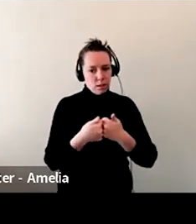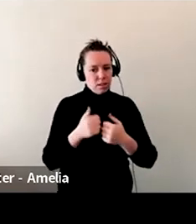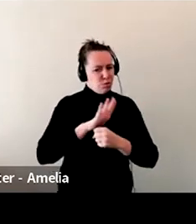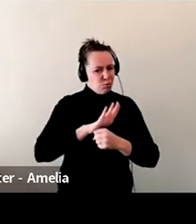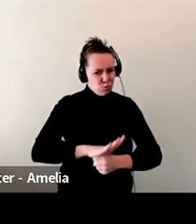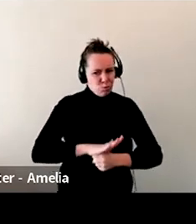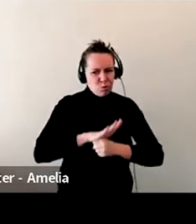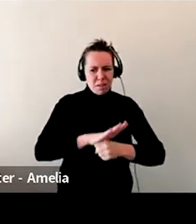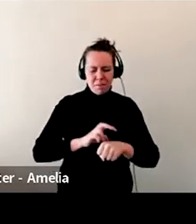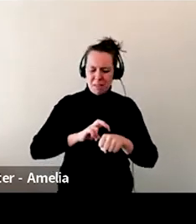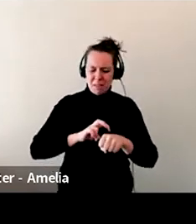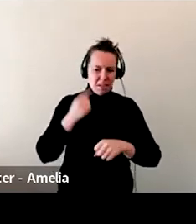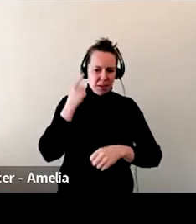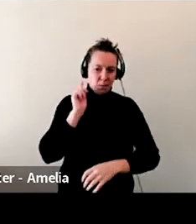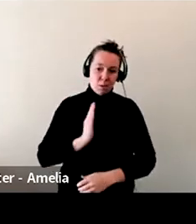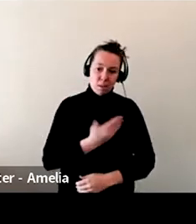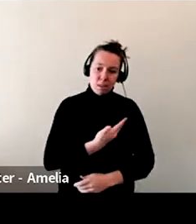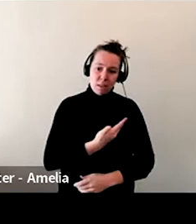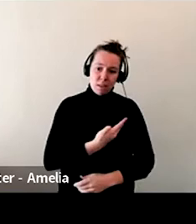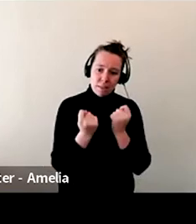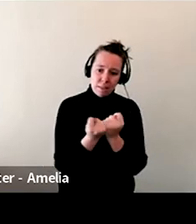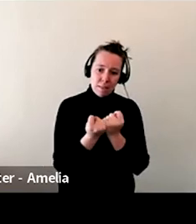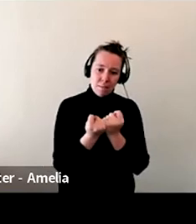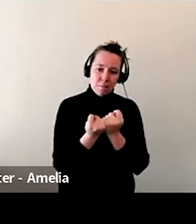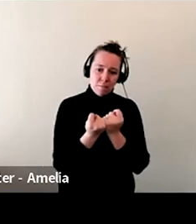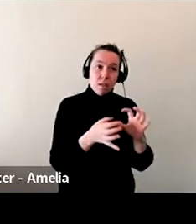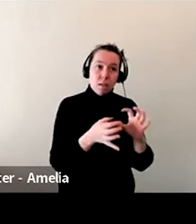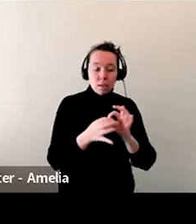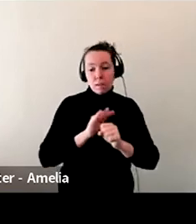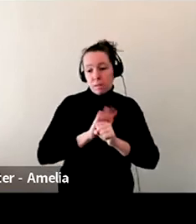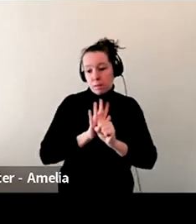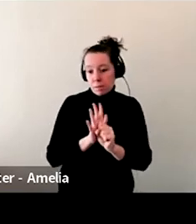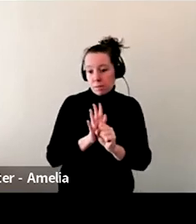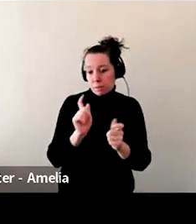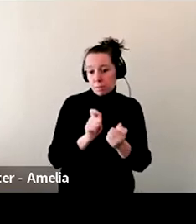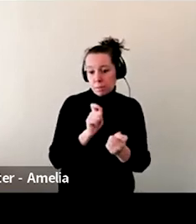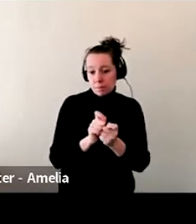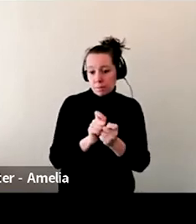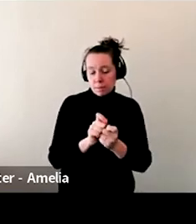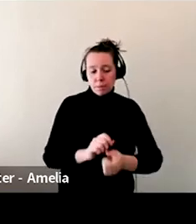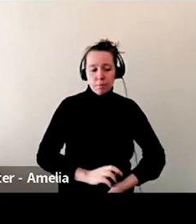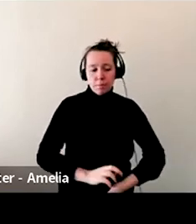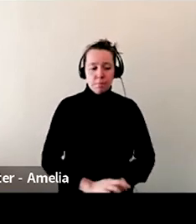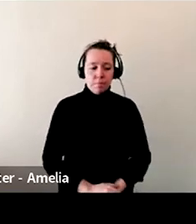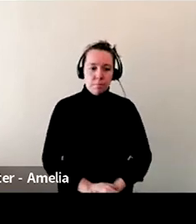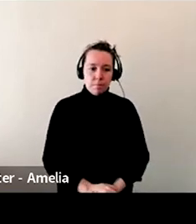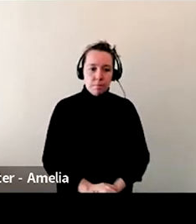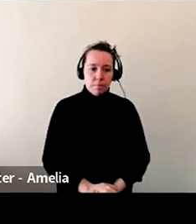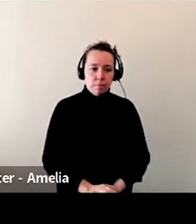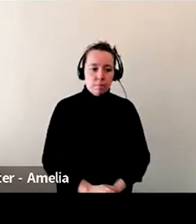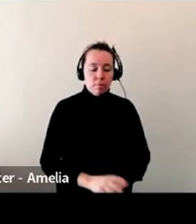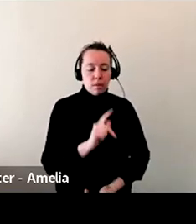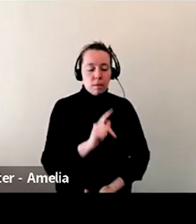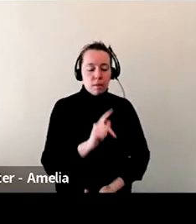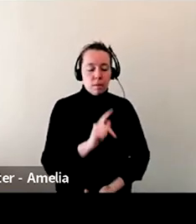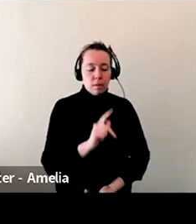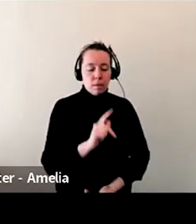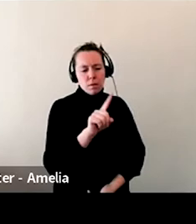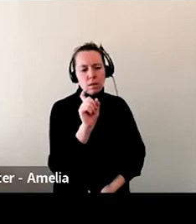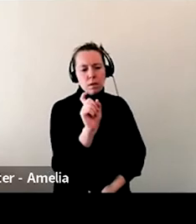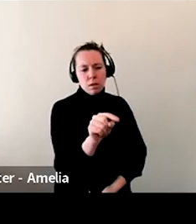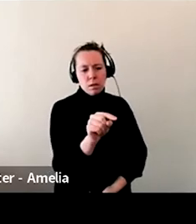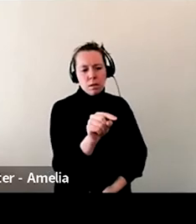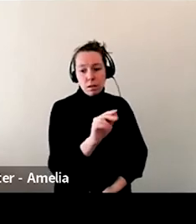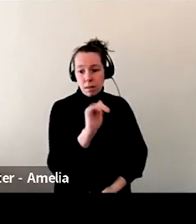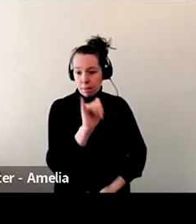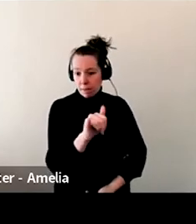part of, um, sort of the pandemic challenges for me. Is the bookmobile still part of your,